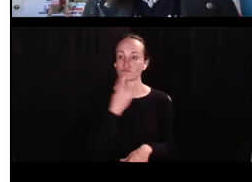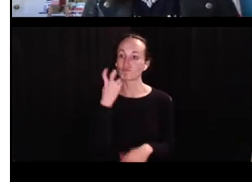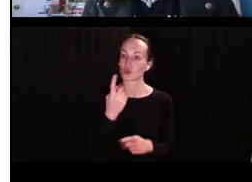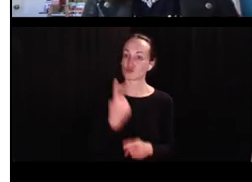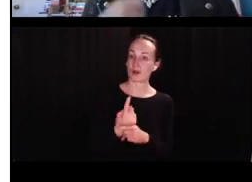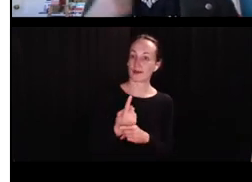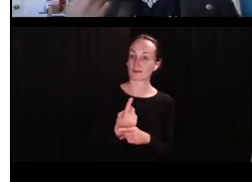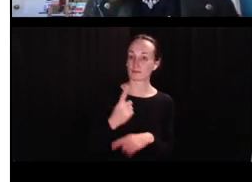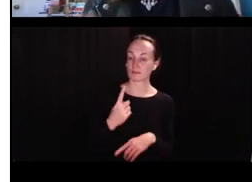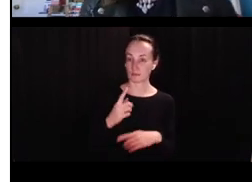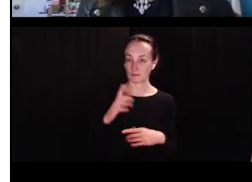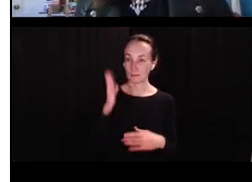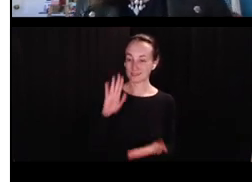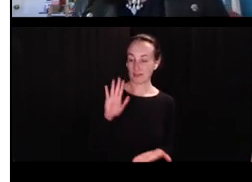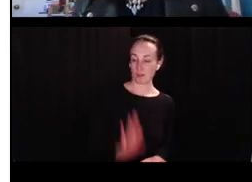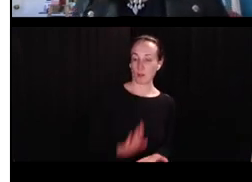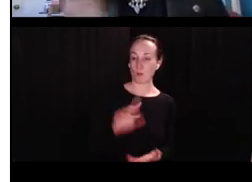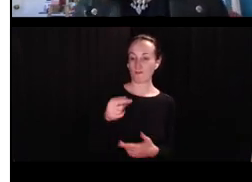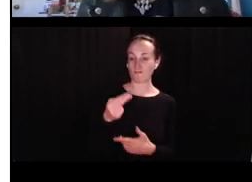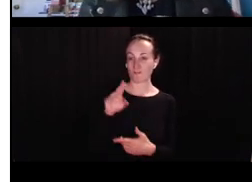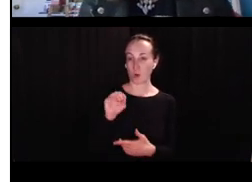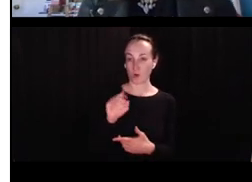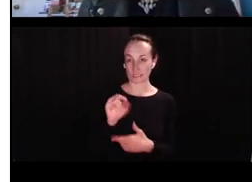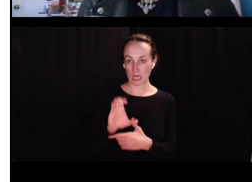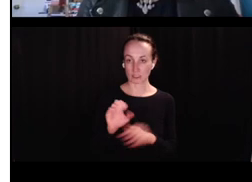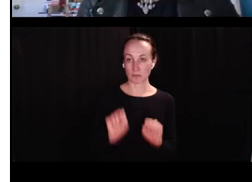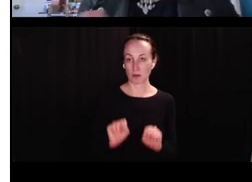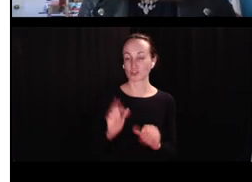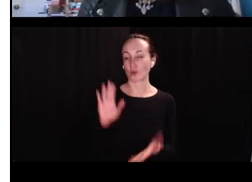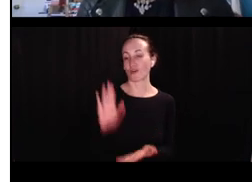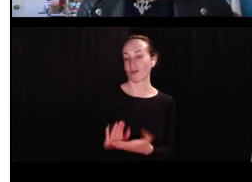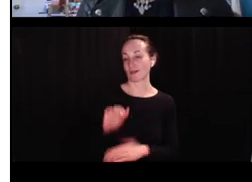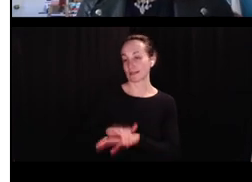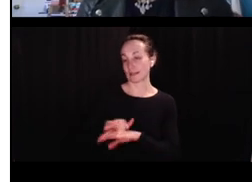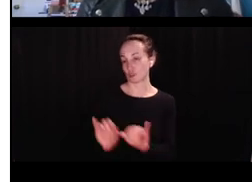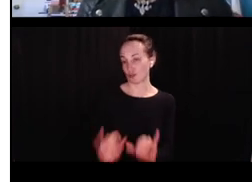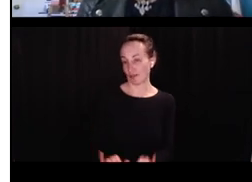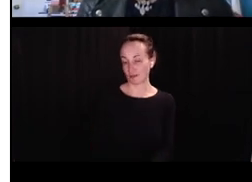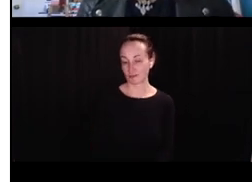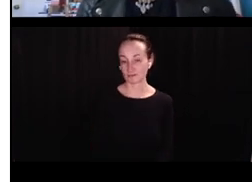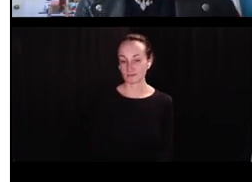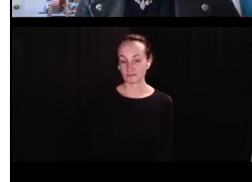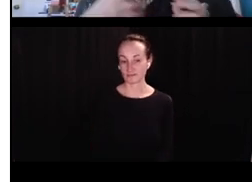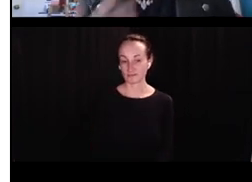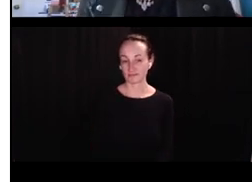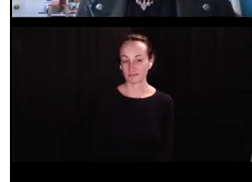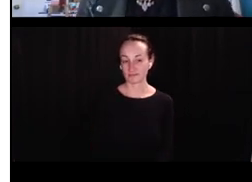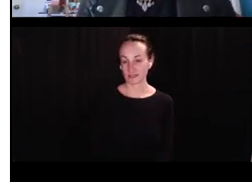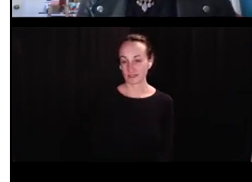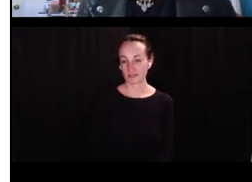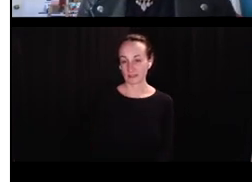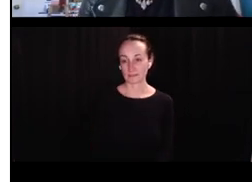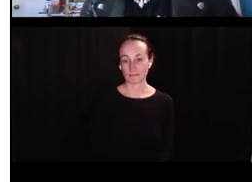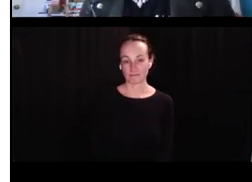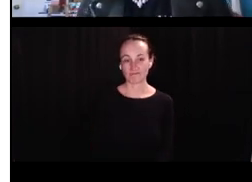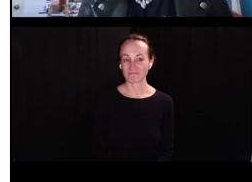kids are more likely to produce these forms than their correct counterpart, because they have lower phonotactic probabilities. So they're less English